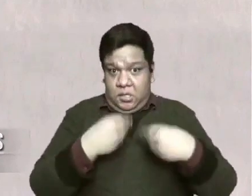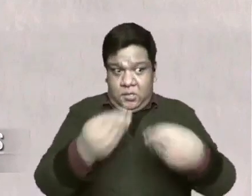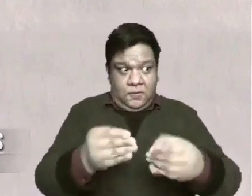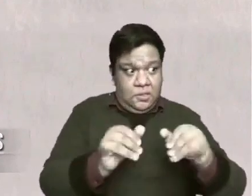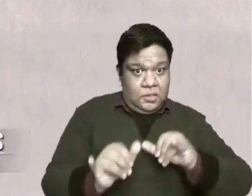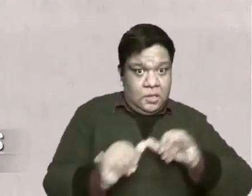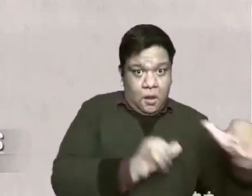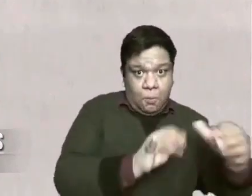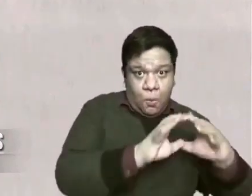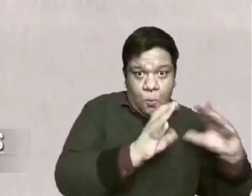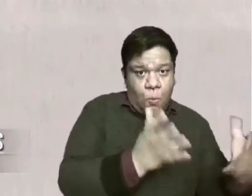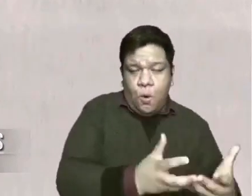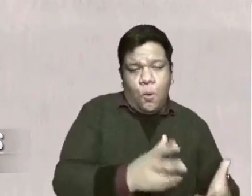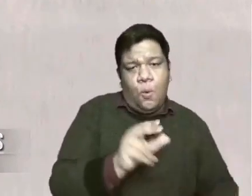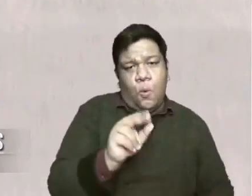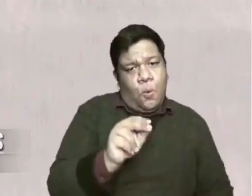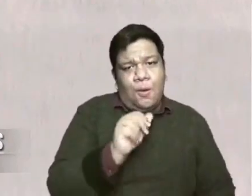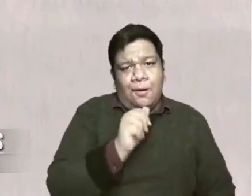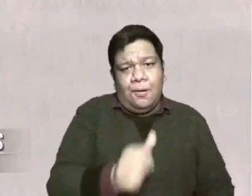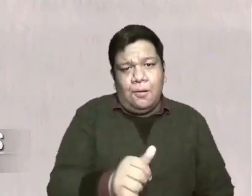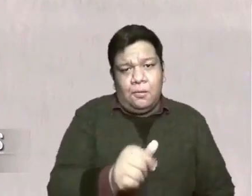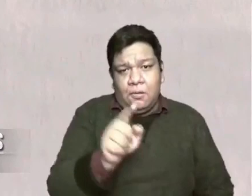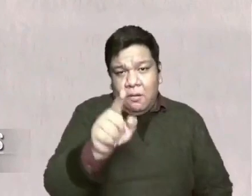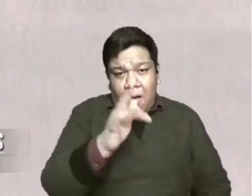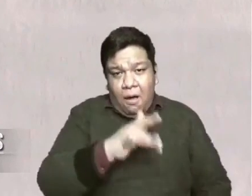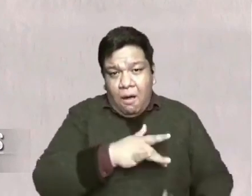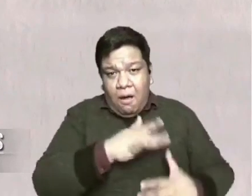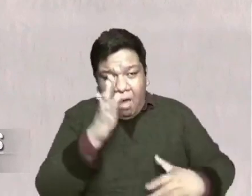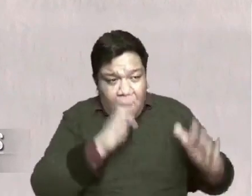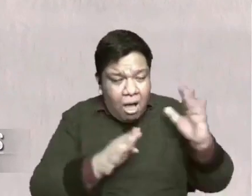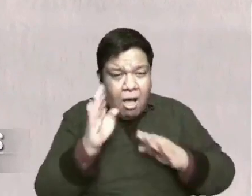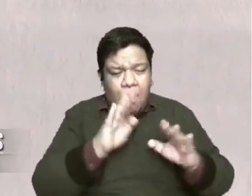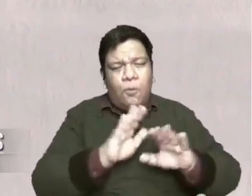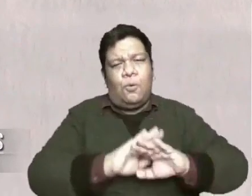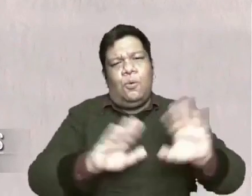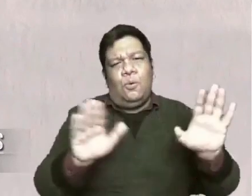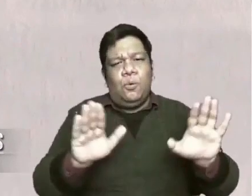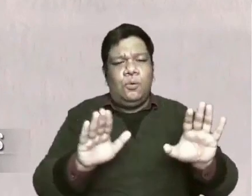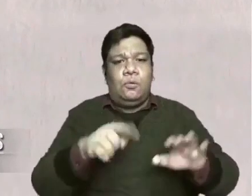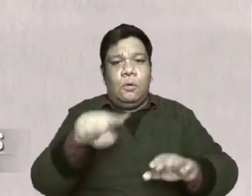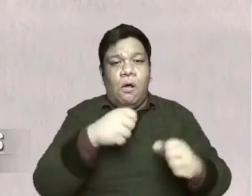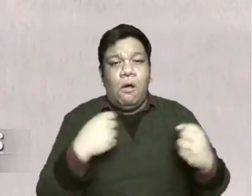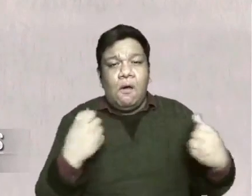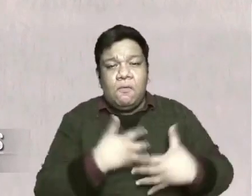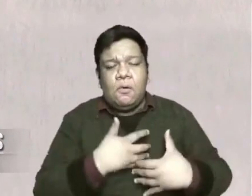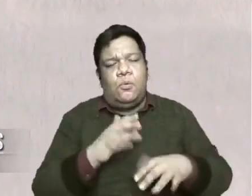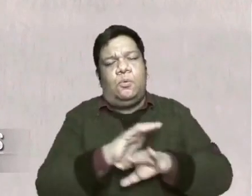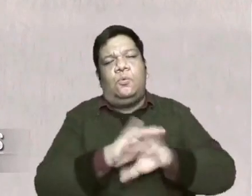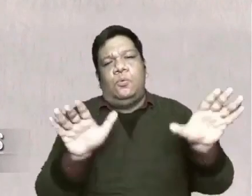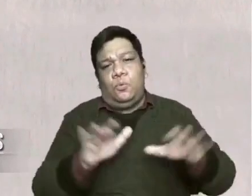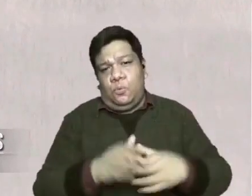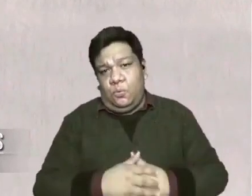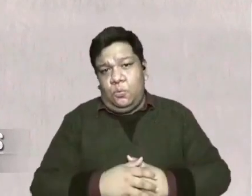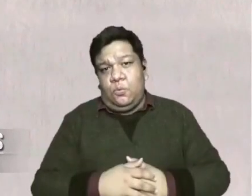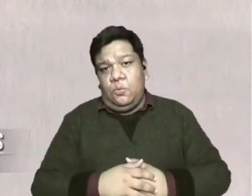give to you as the world gives. Now do not let your hearts be troubled and do not be afraid.